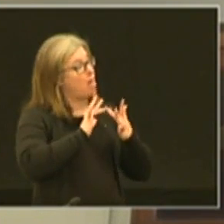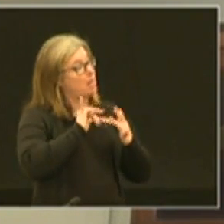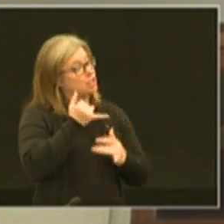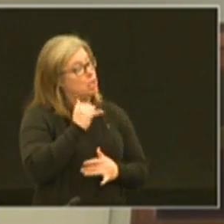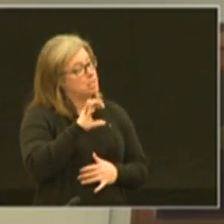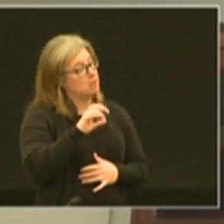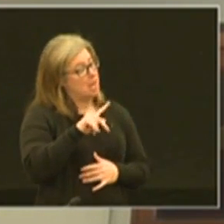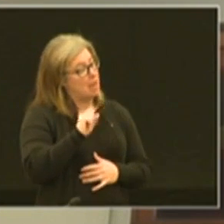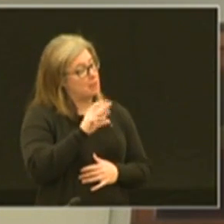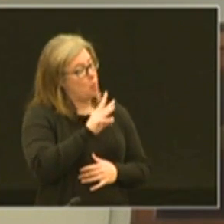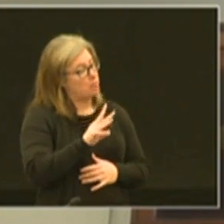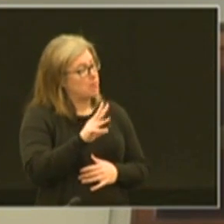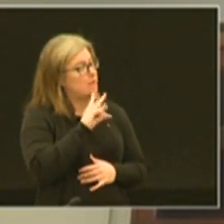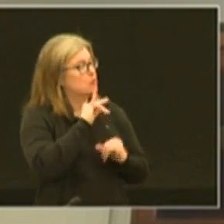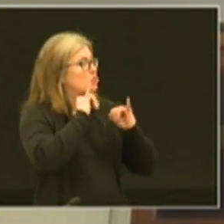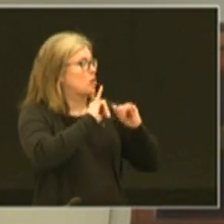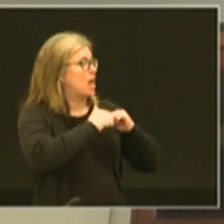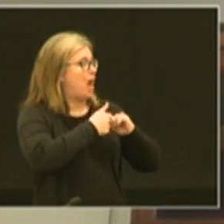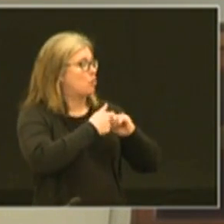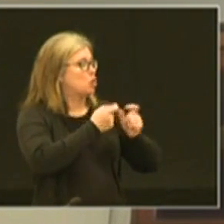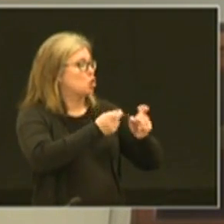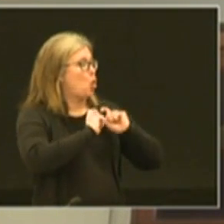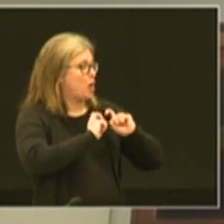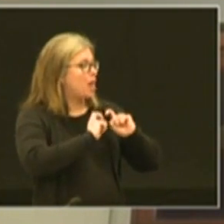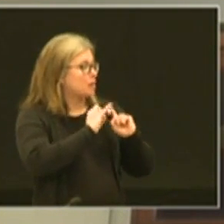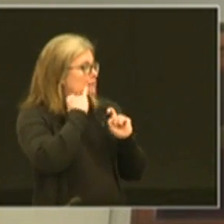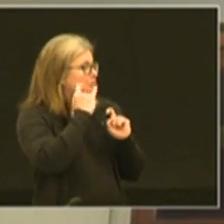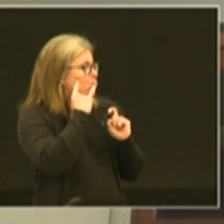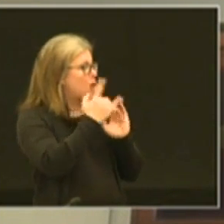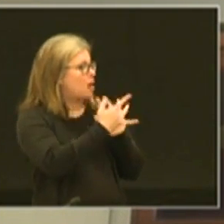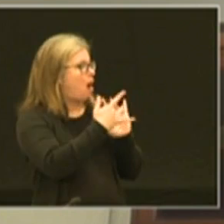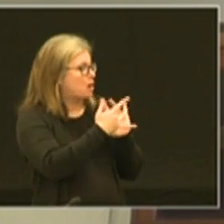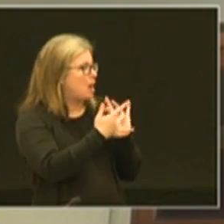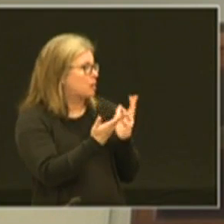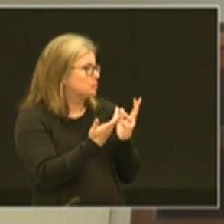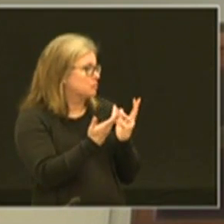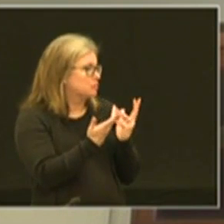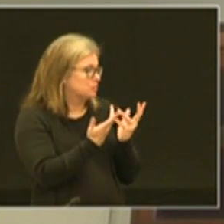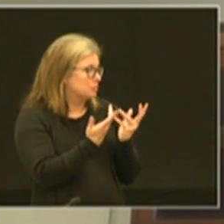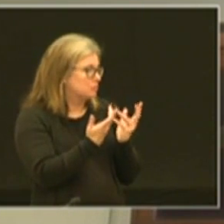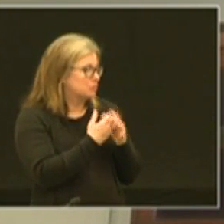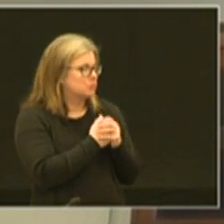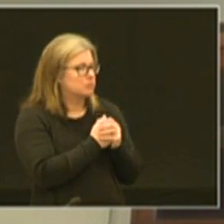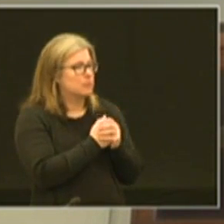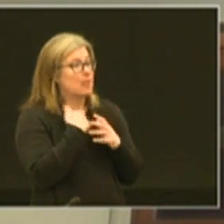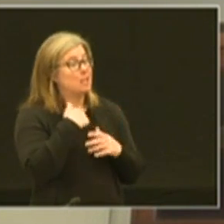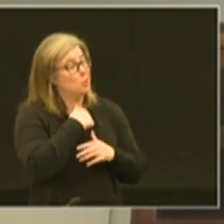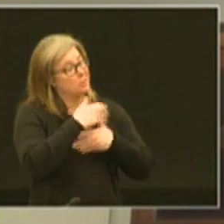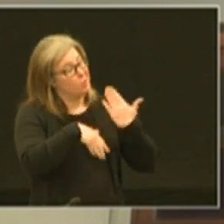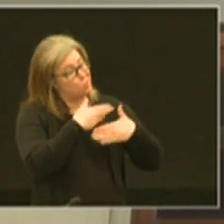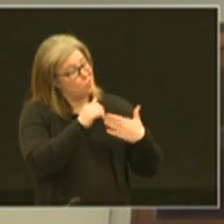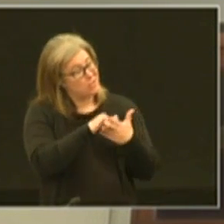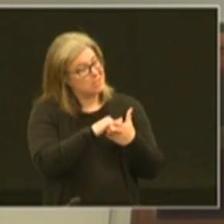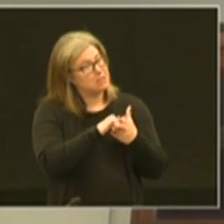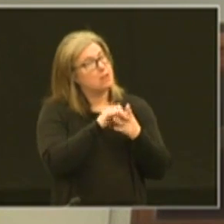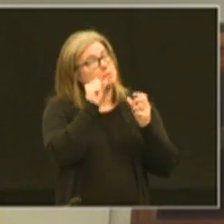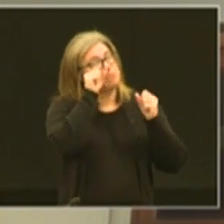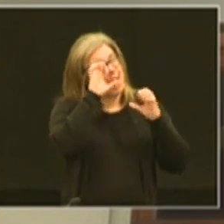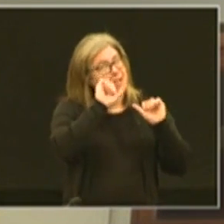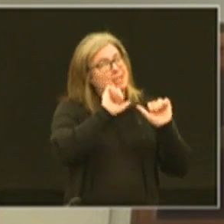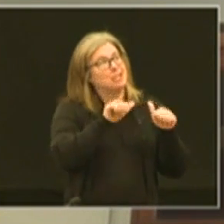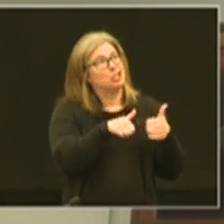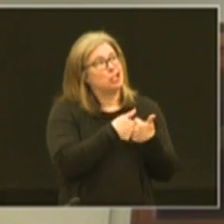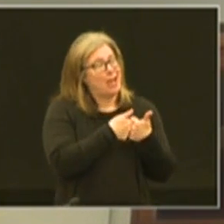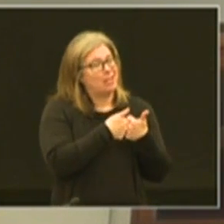to the jcps website there's instructions on how to donate we'll have someone contact um you know as we go through this it's amazing the